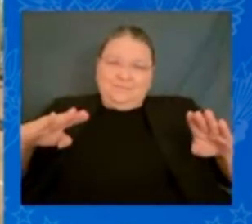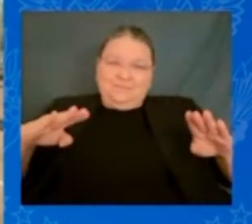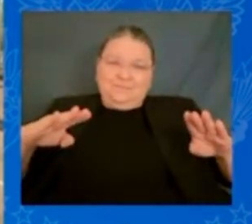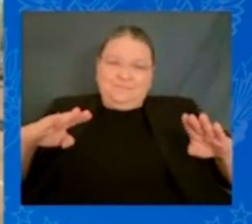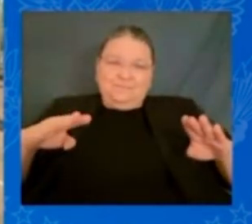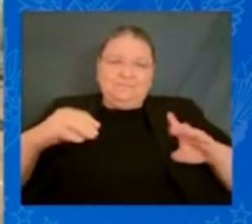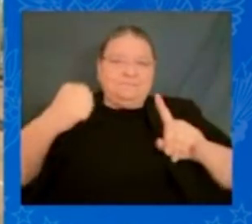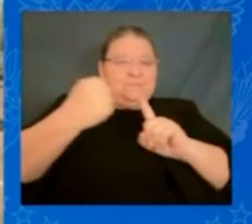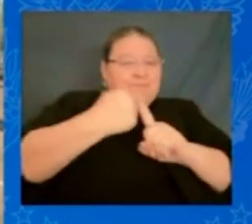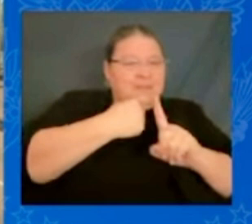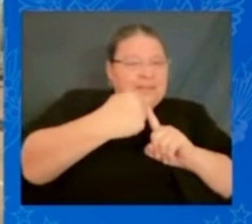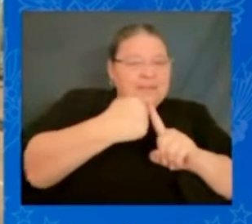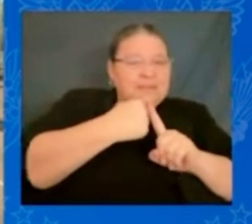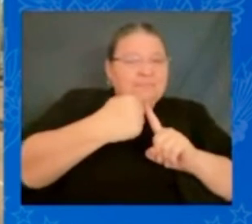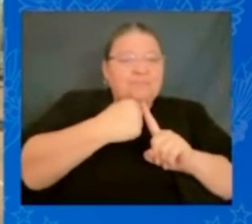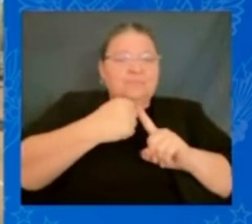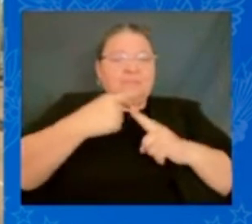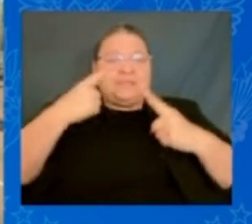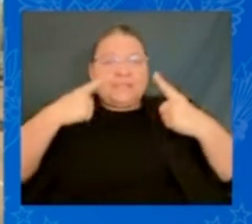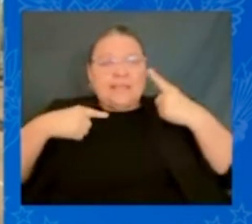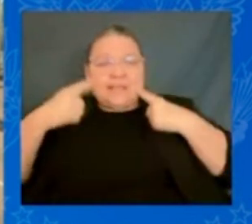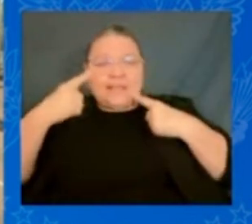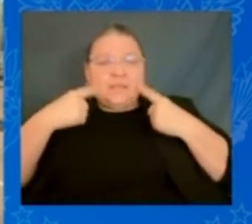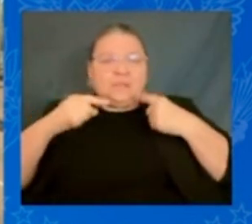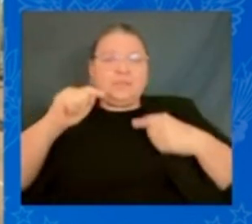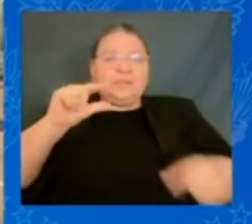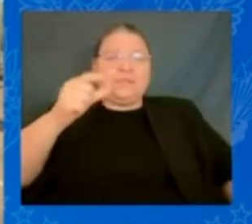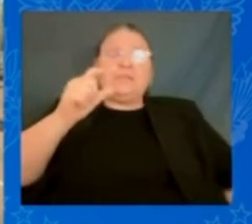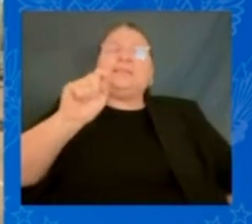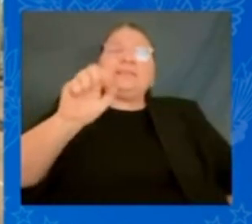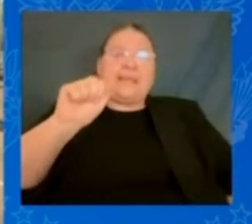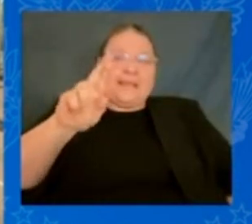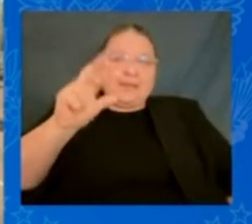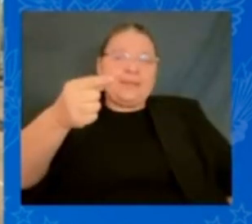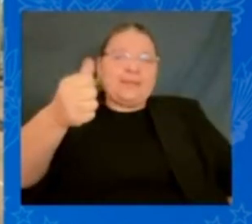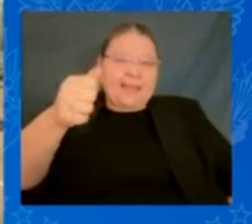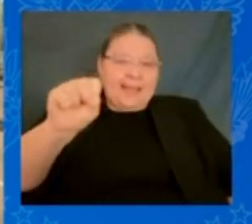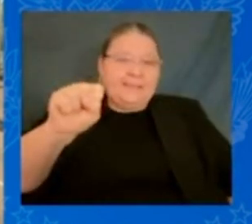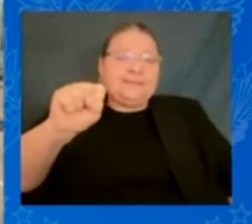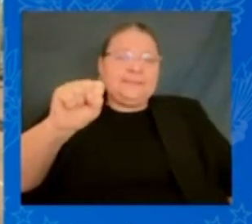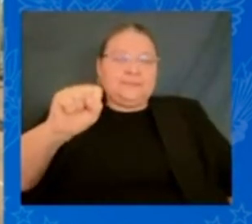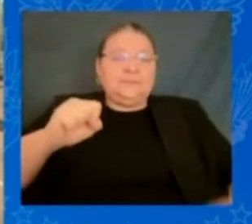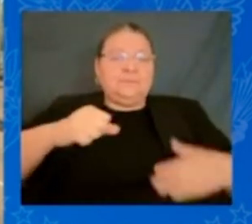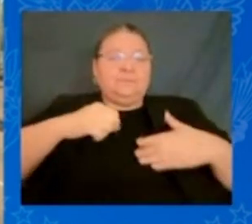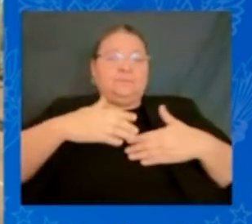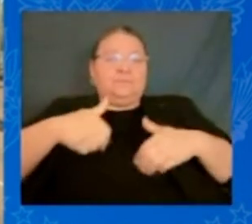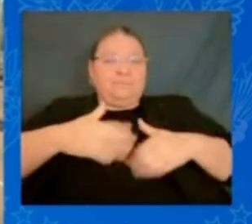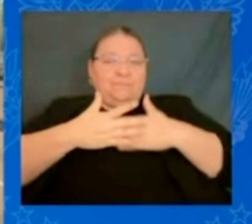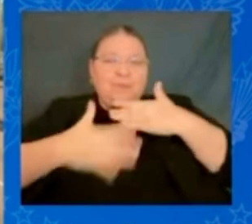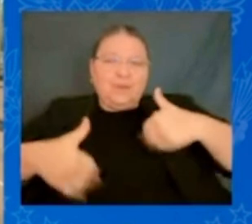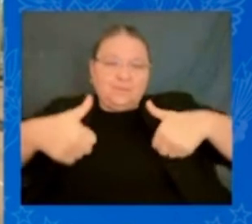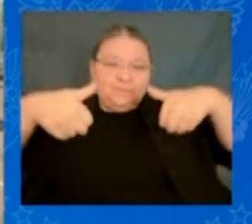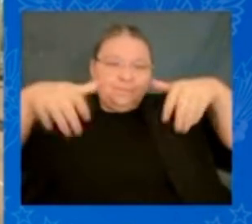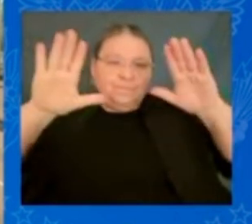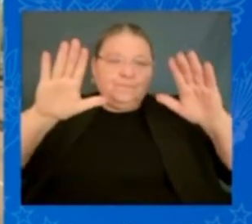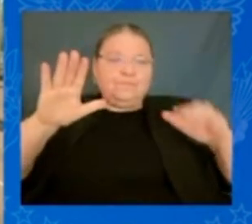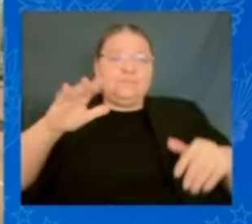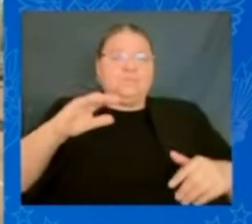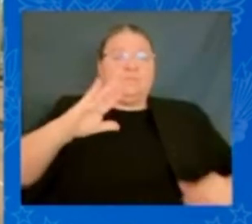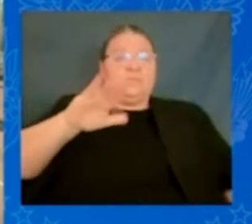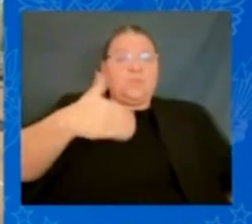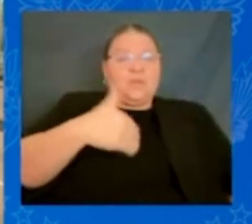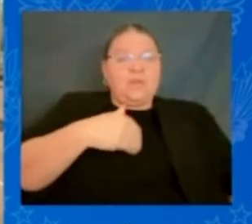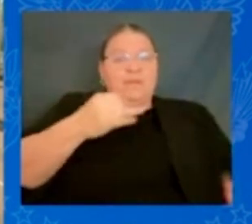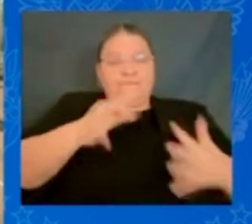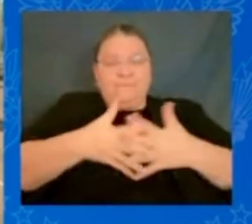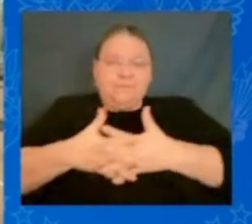-gassed. On this bridge, blood was given to help redeem the soul of America. Last